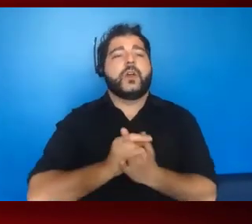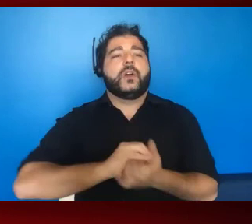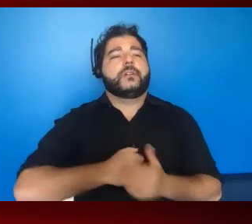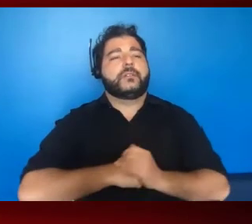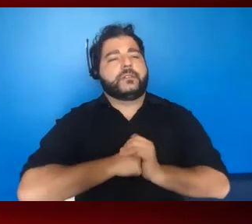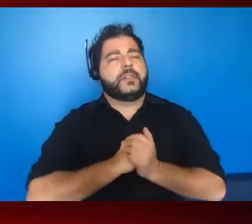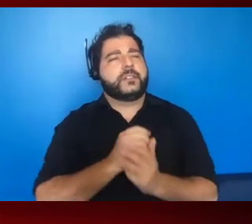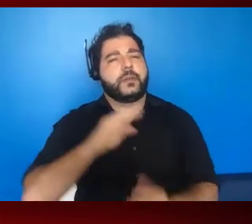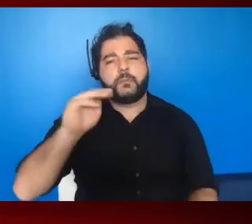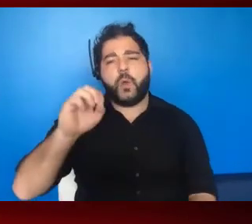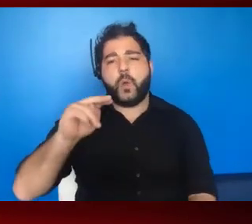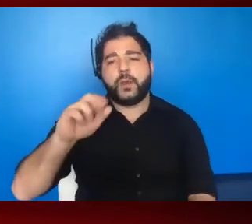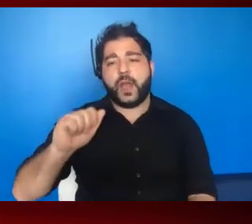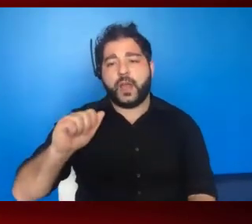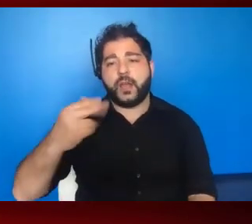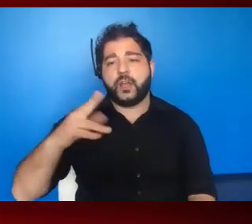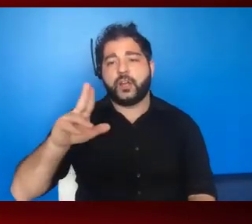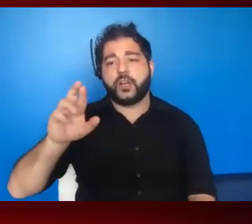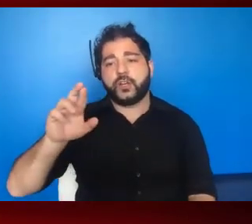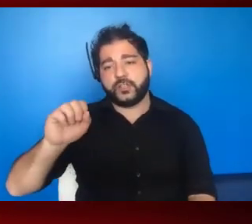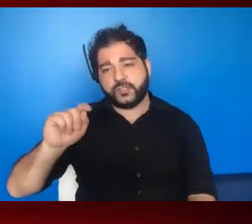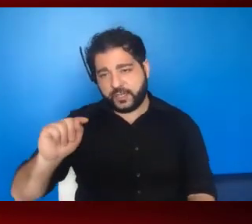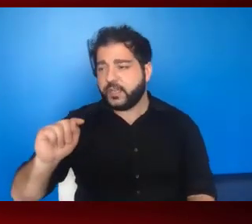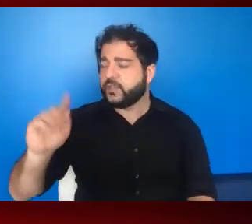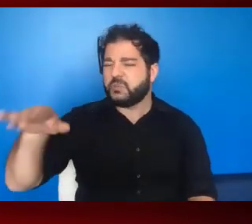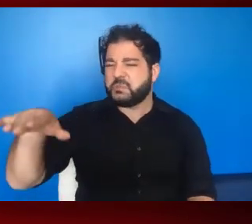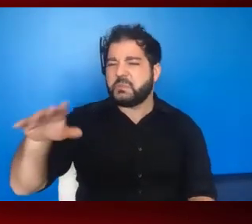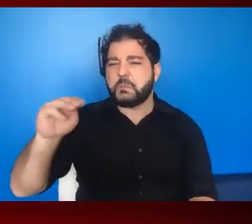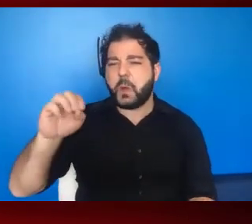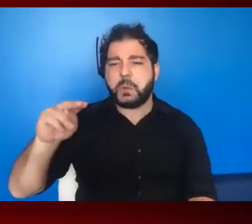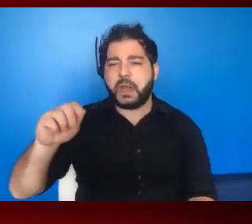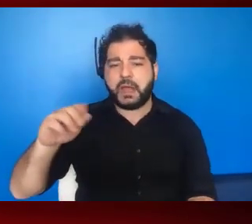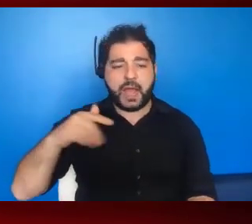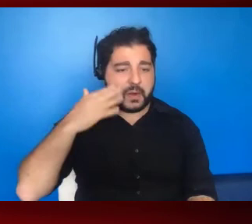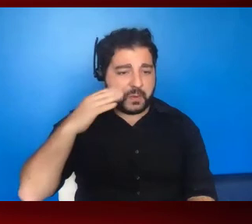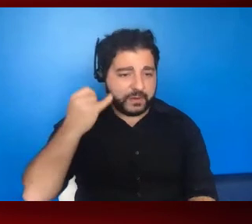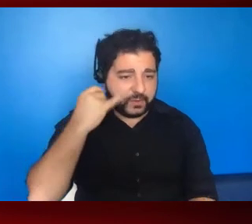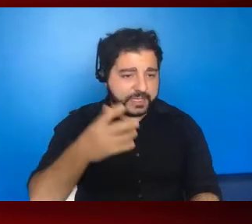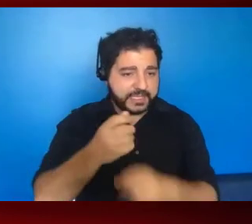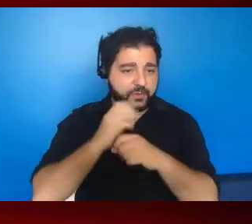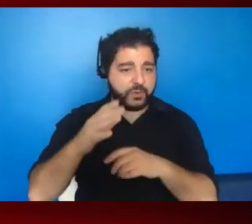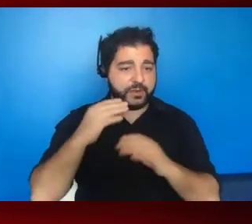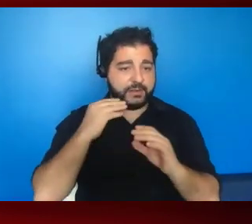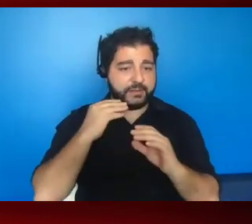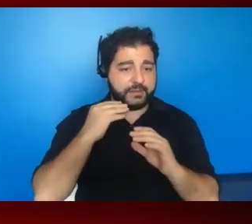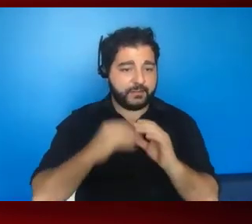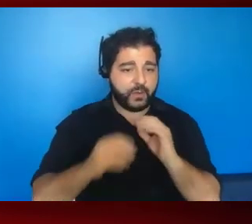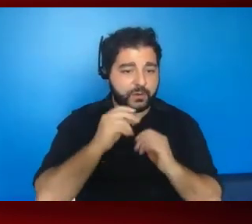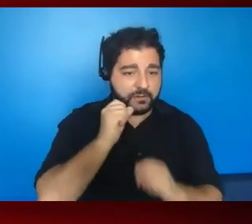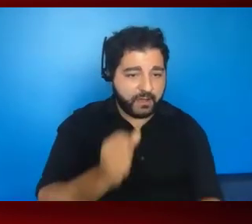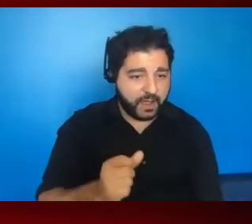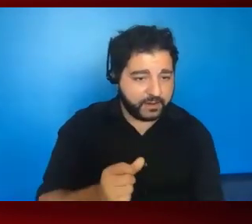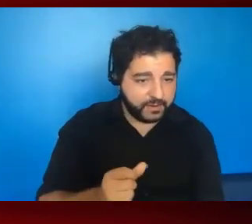Hurst from Ohio that's trying to get them. Mona, I don't know if you, you know, receive your email or not from Soapbox, but if not,